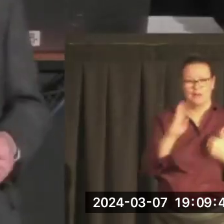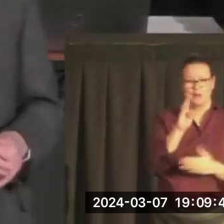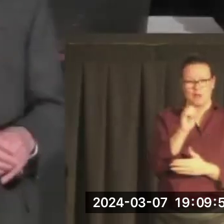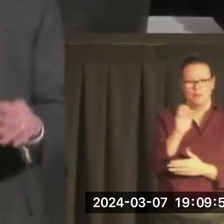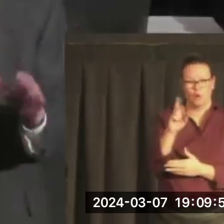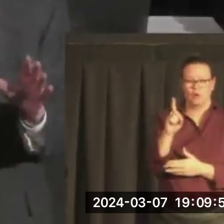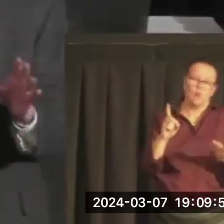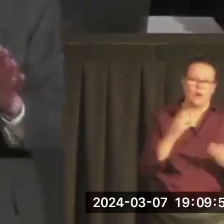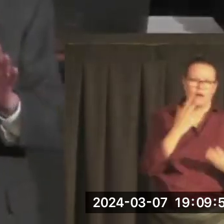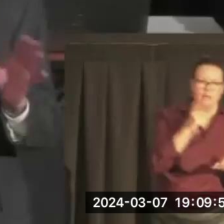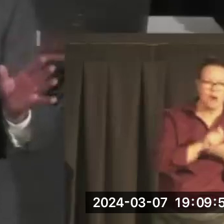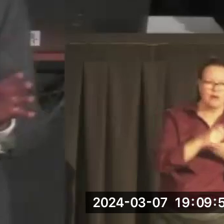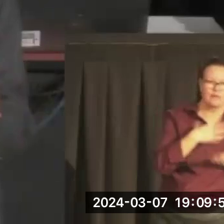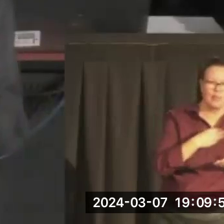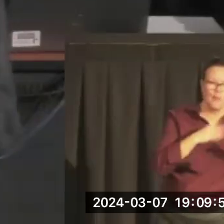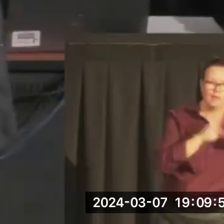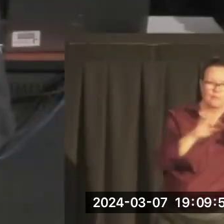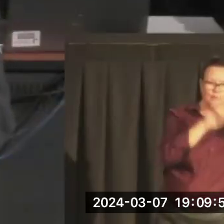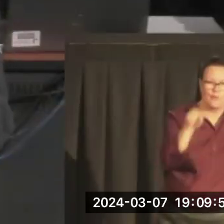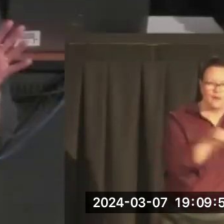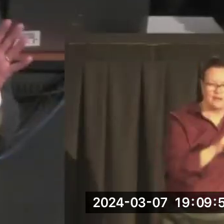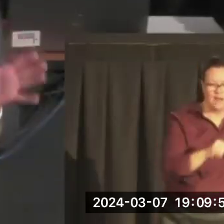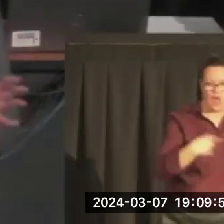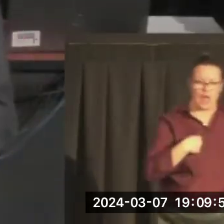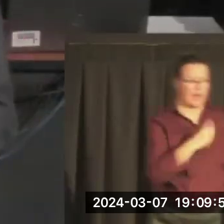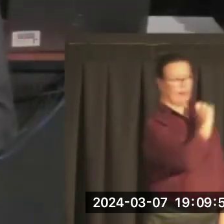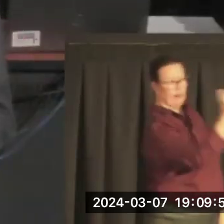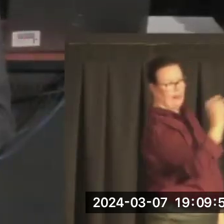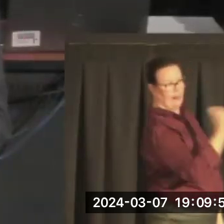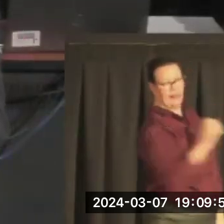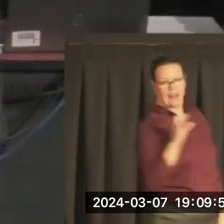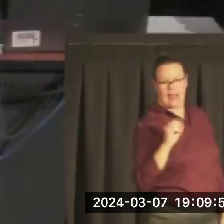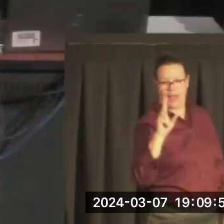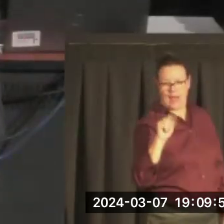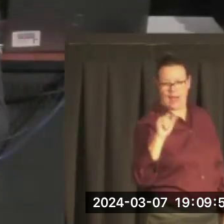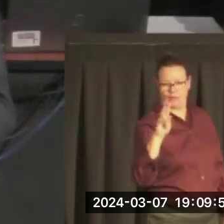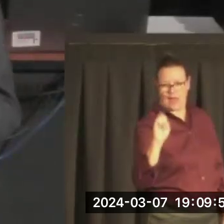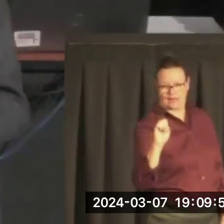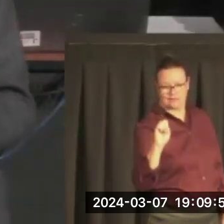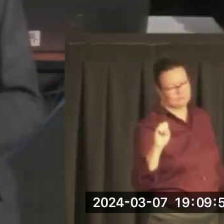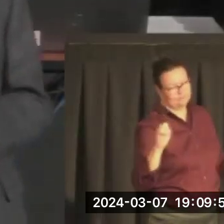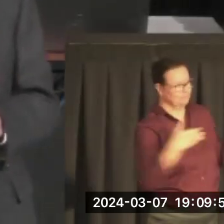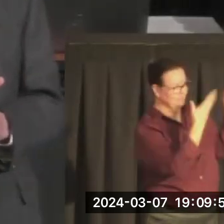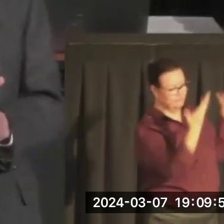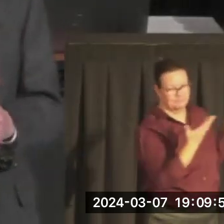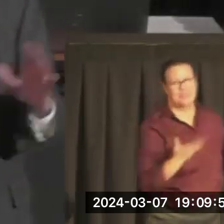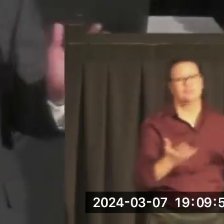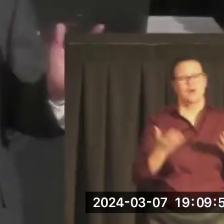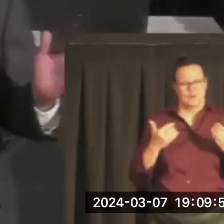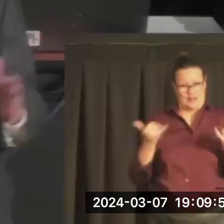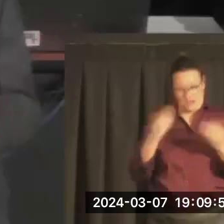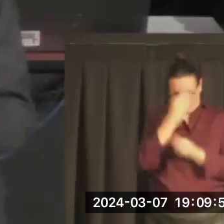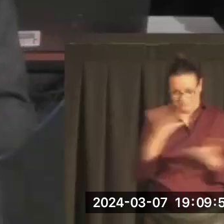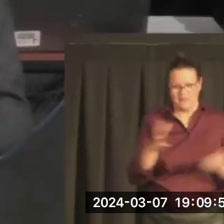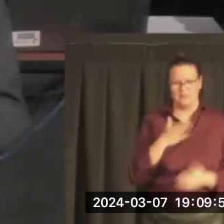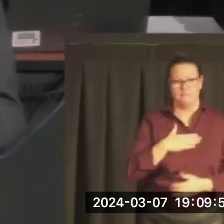whiteboard, but I want to give you some idea of where I'm going for the outline. I want to begin with a discussion about perspective.